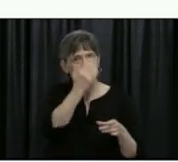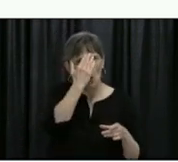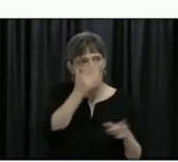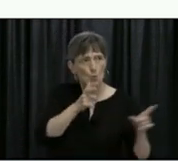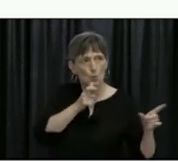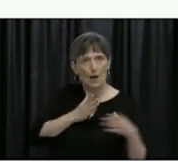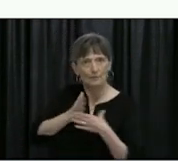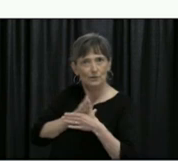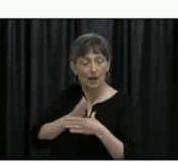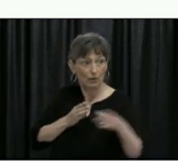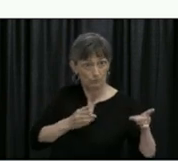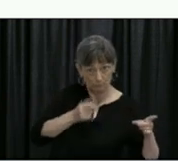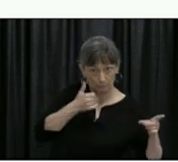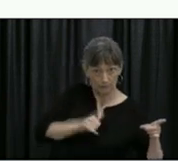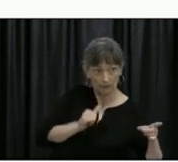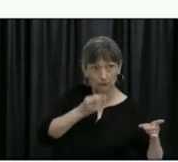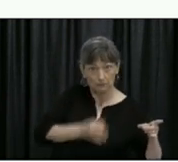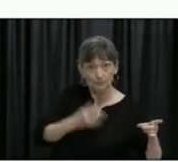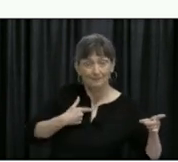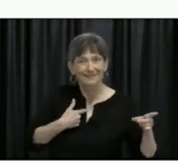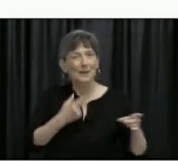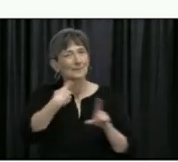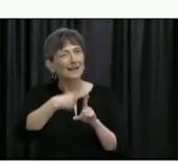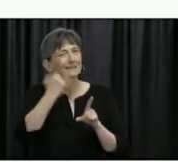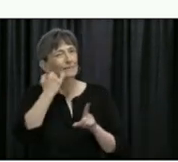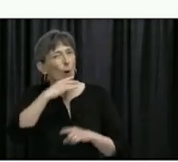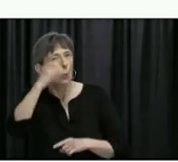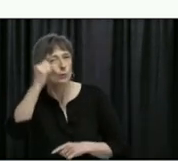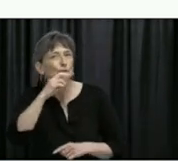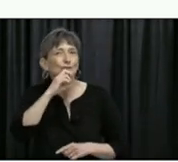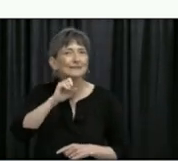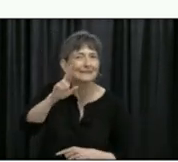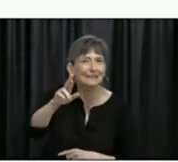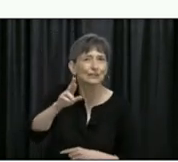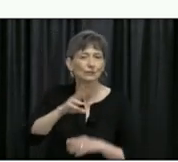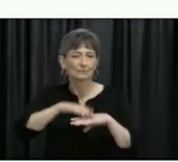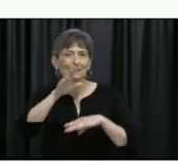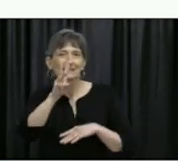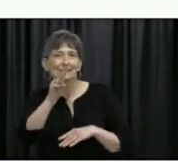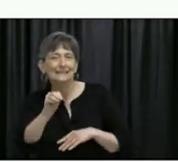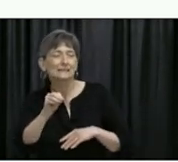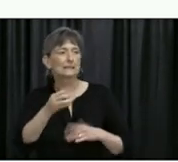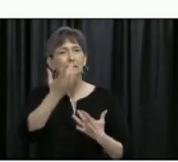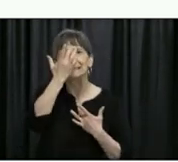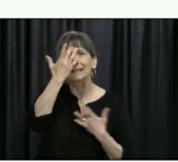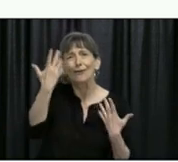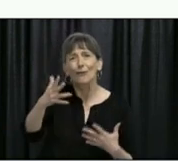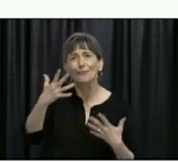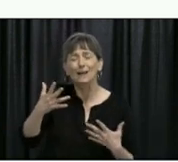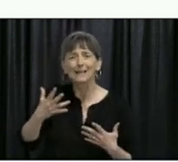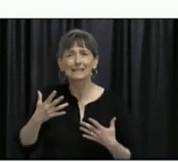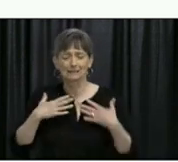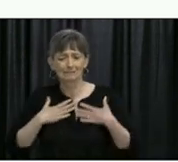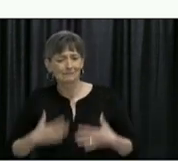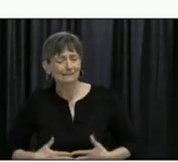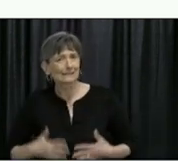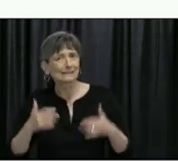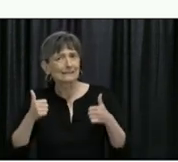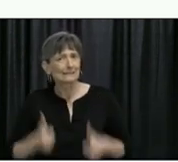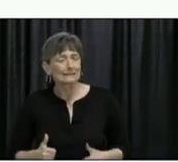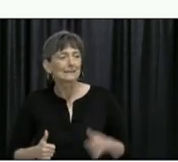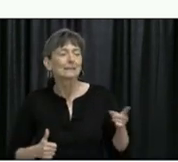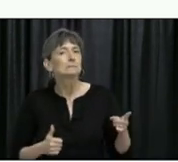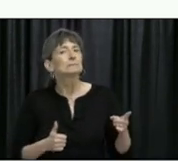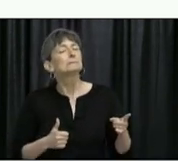And we know that individuals over the age of 60 and those with compromised immune systems and people with underlying medical conditions are at an increased